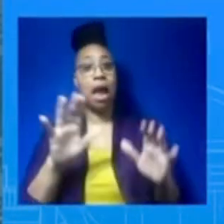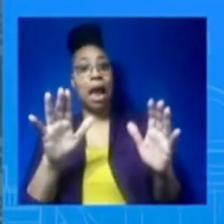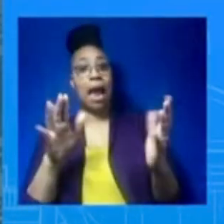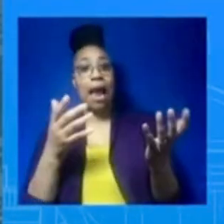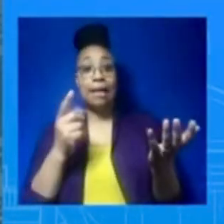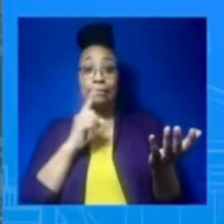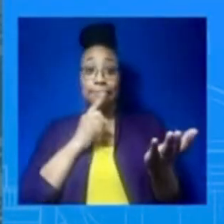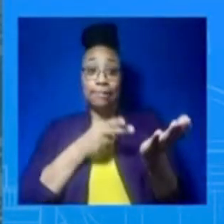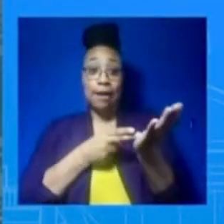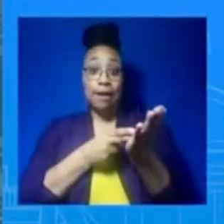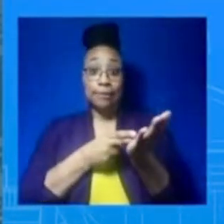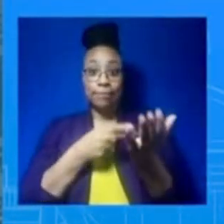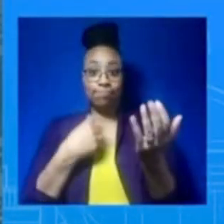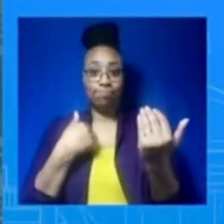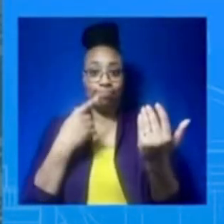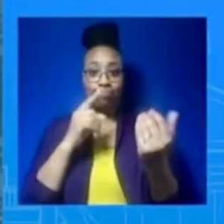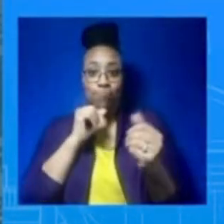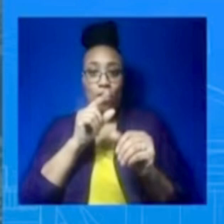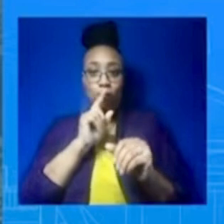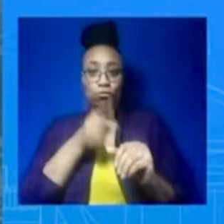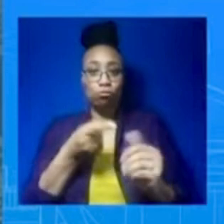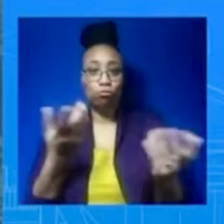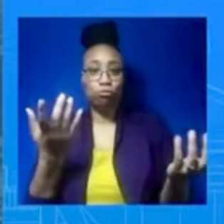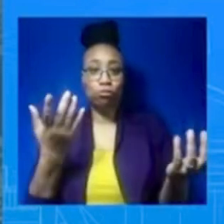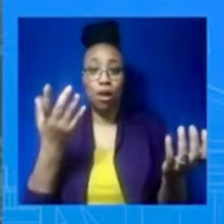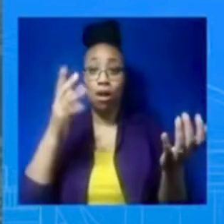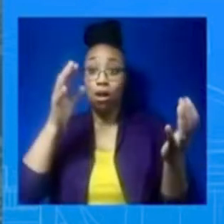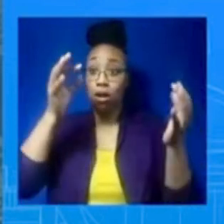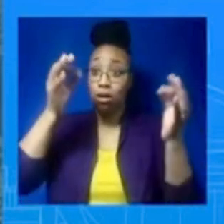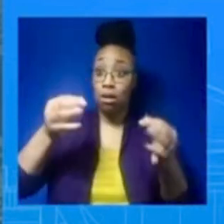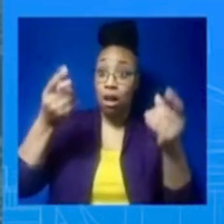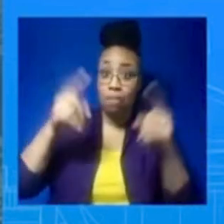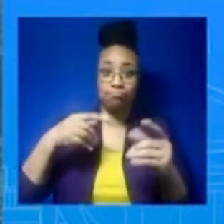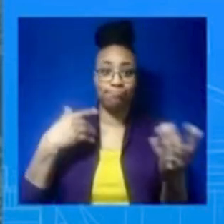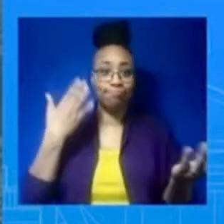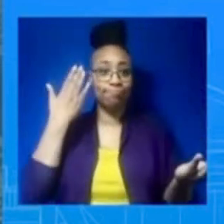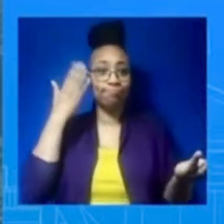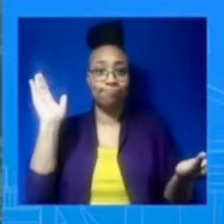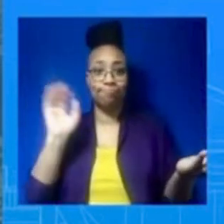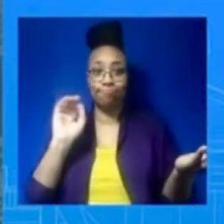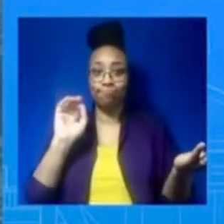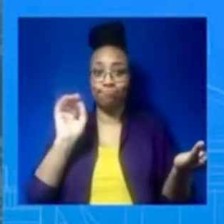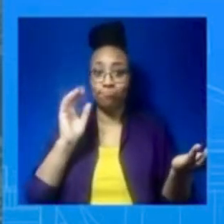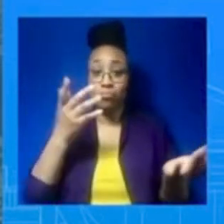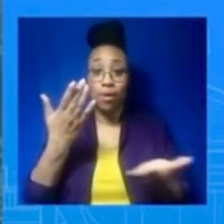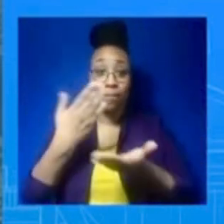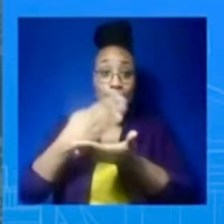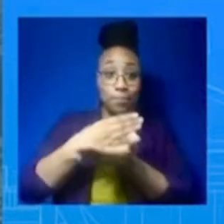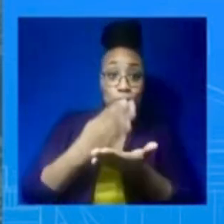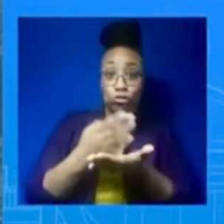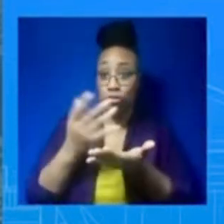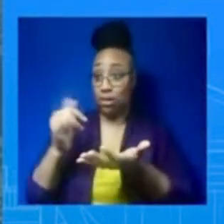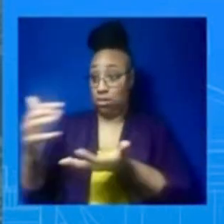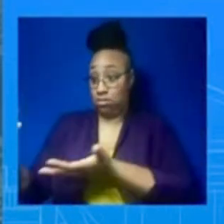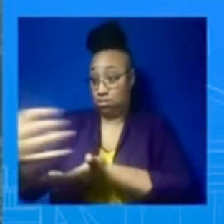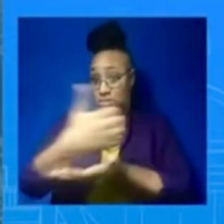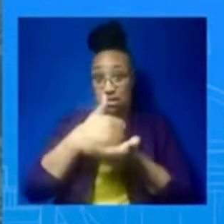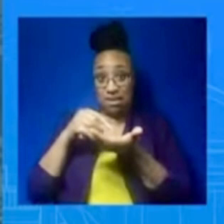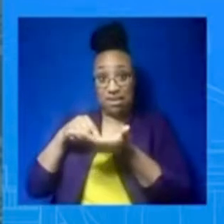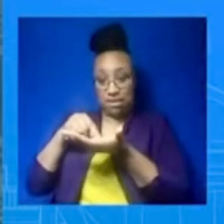And we haven't recovered it, so it's very difficult until you can get your hands on something to be able to tell. And because of where it is